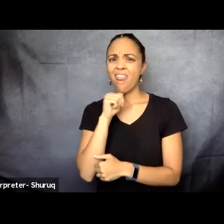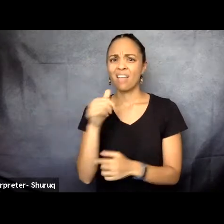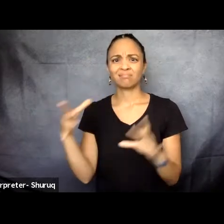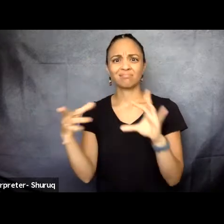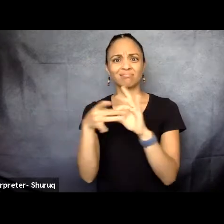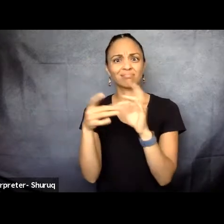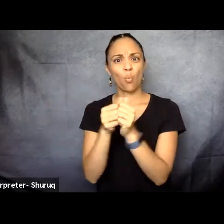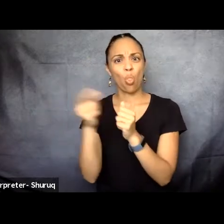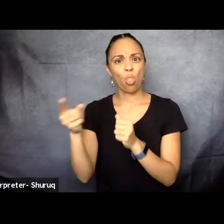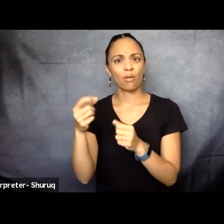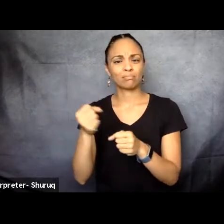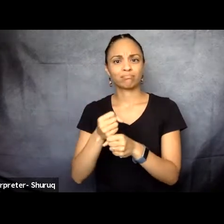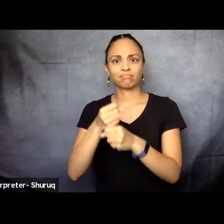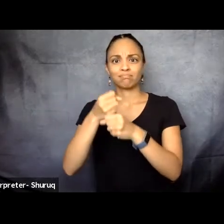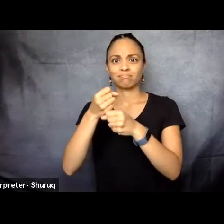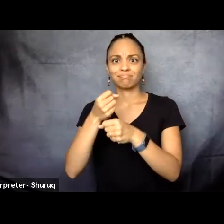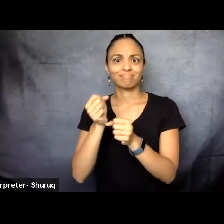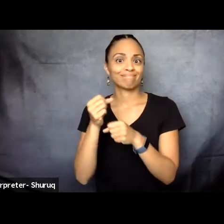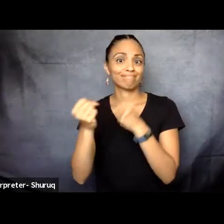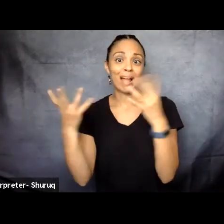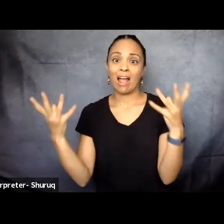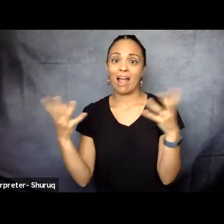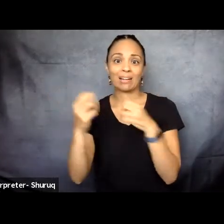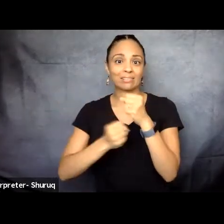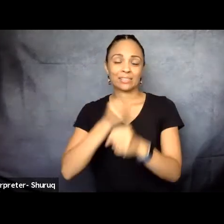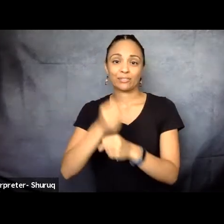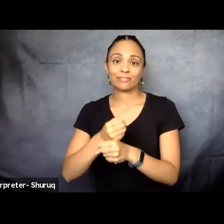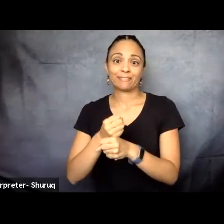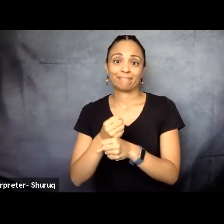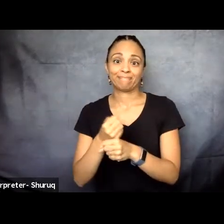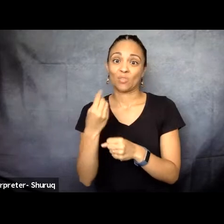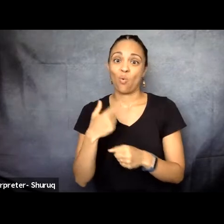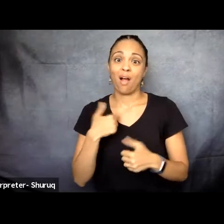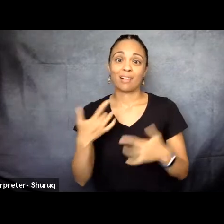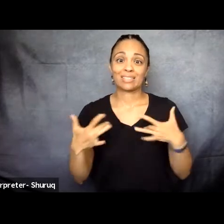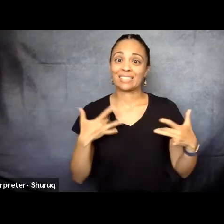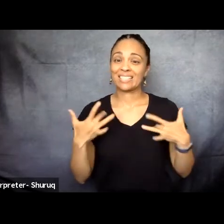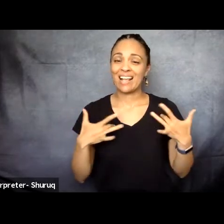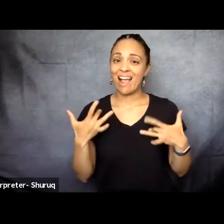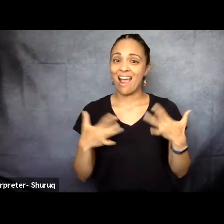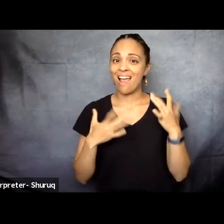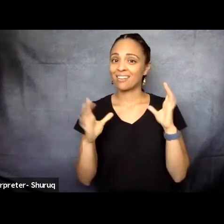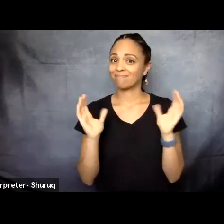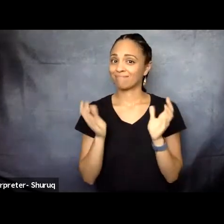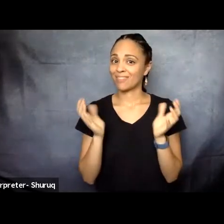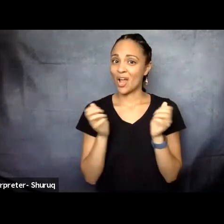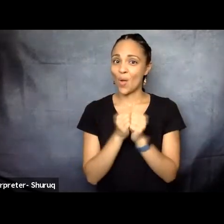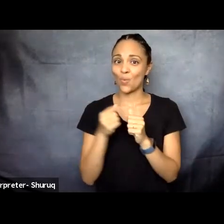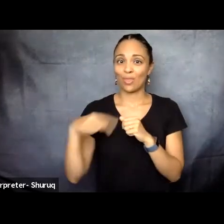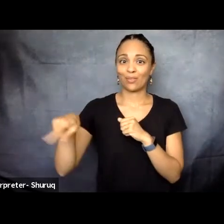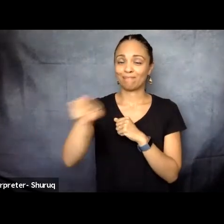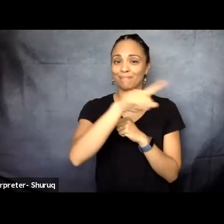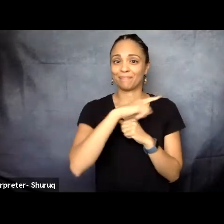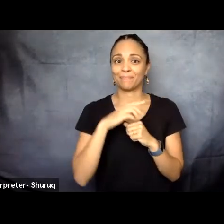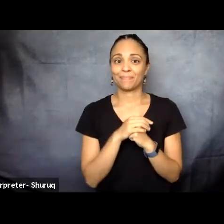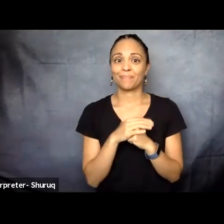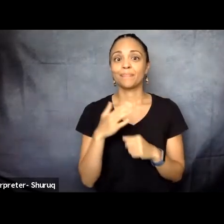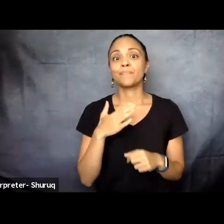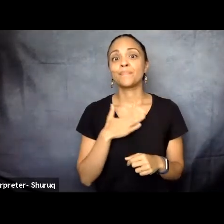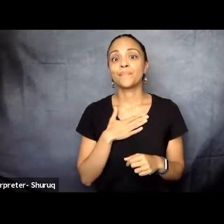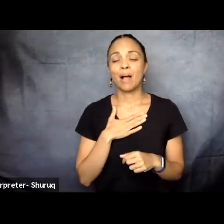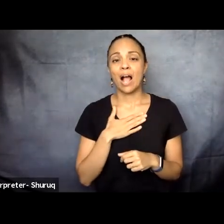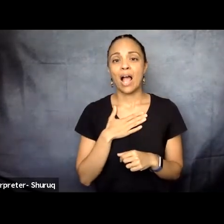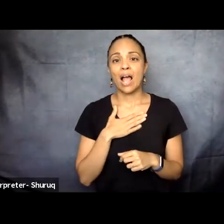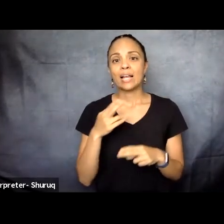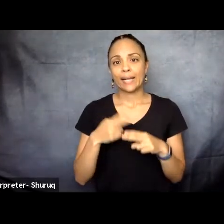to be in conversation with you all. So, yes, I am Leslie Parker. I go by she, her pronouns.